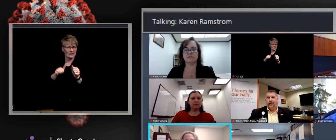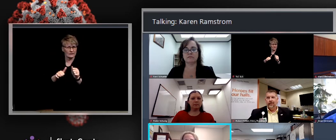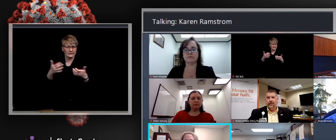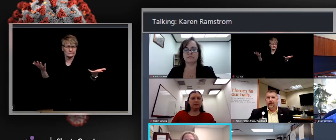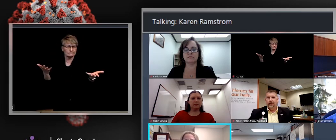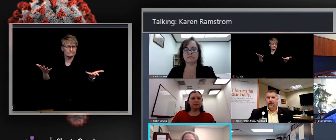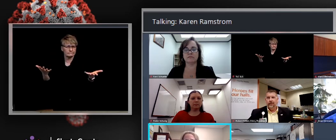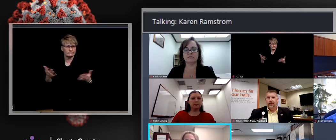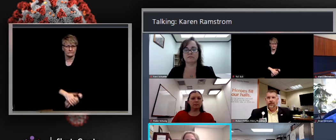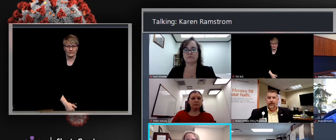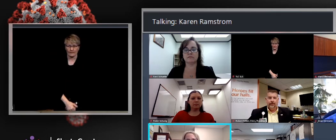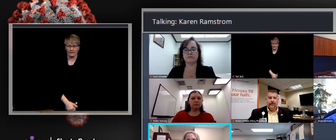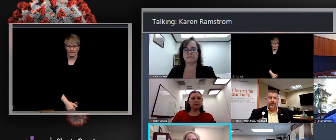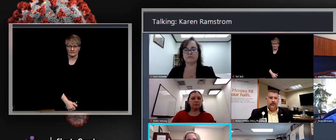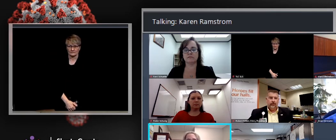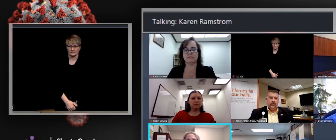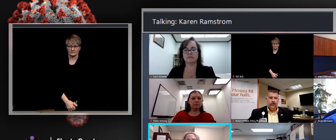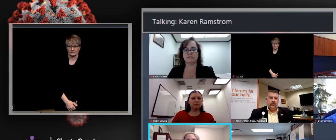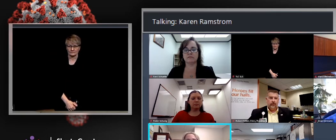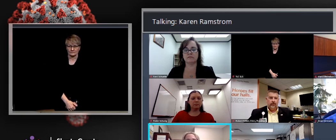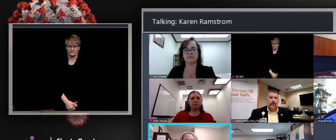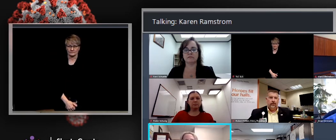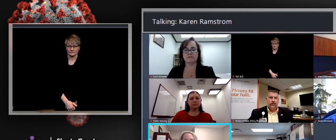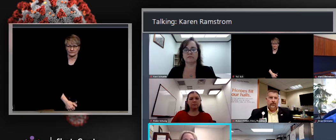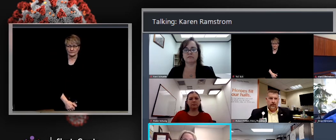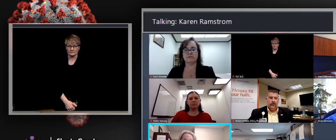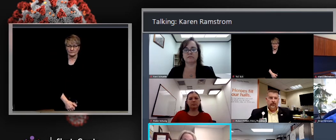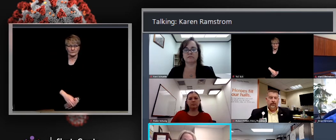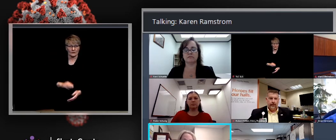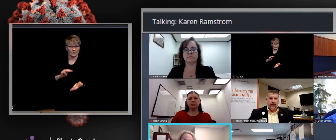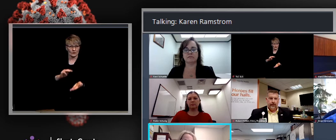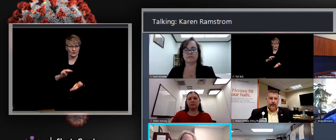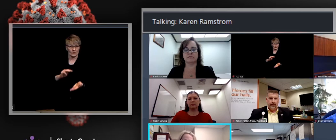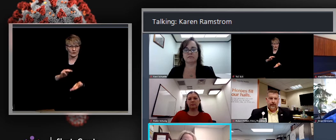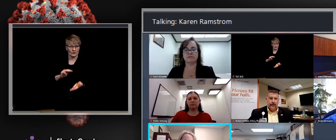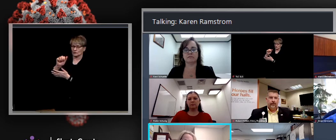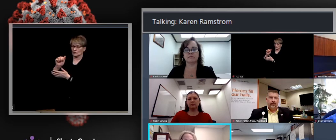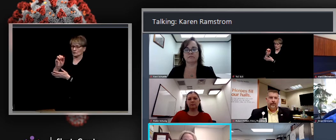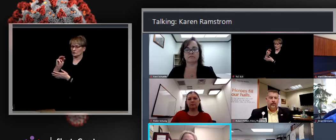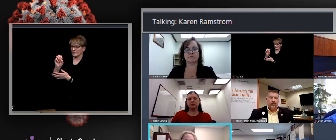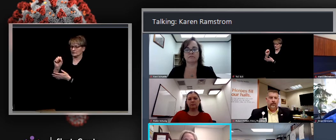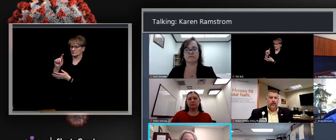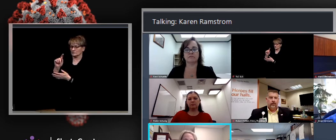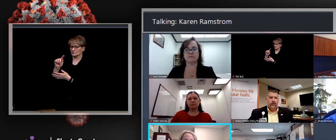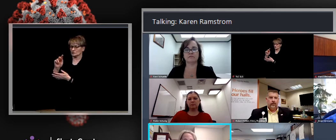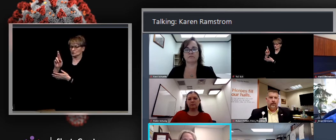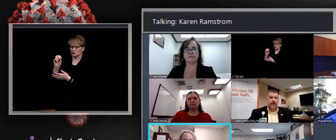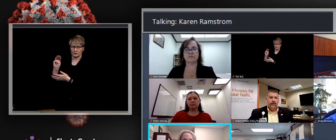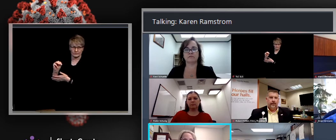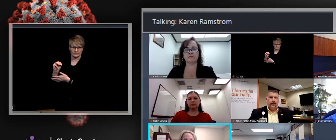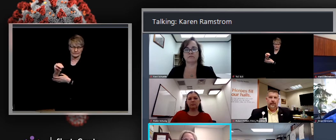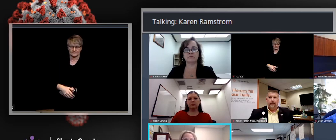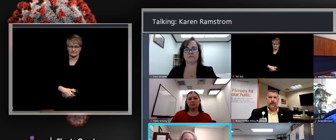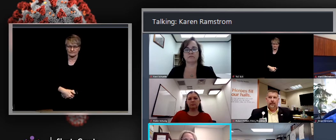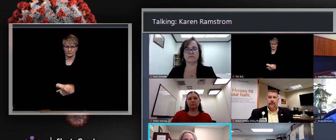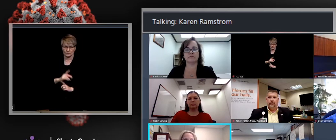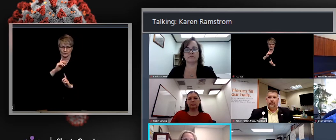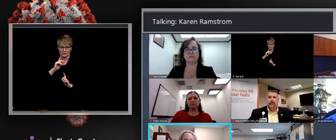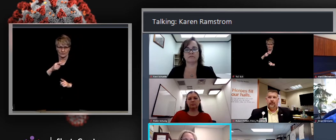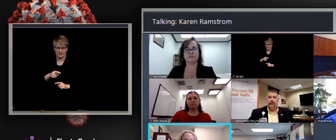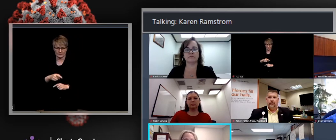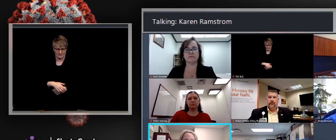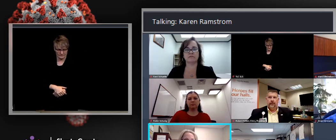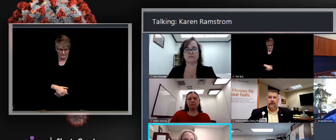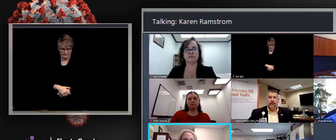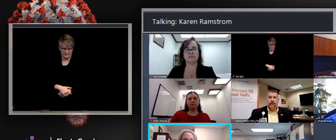Why we're partnering with Blue Shield? So this is how the state of California is establishing their